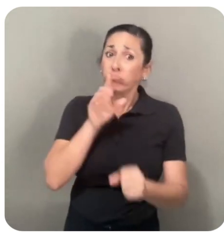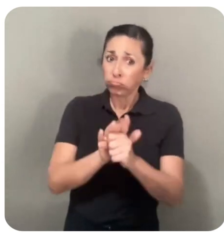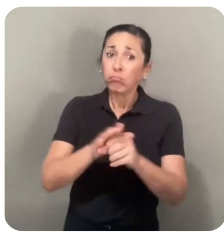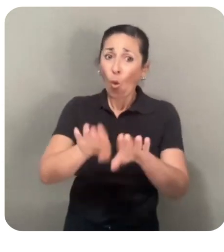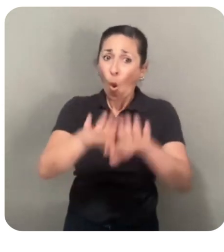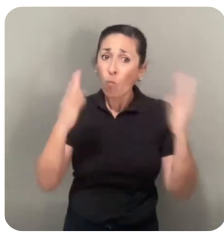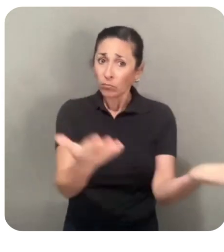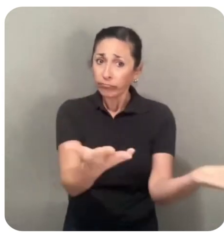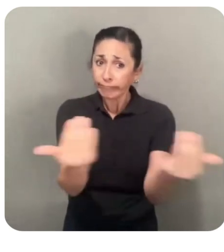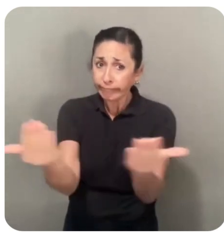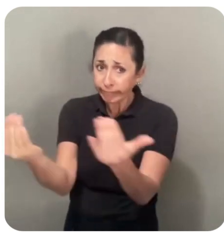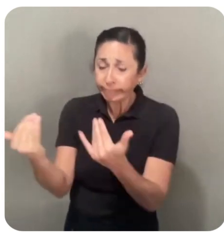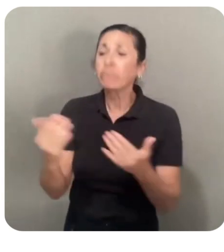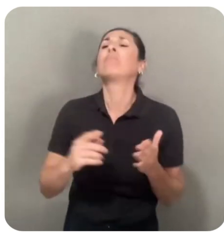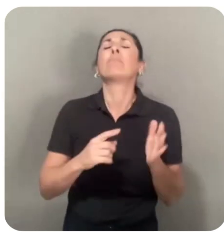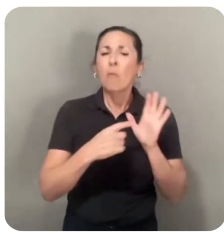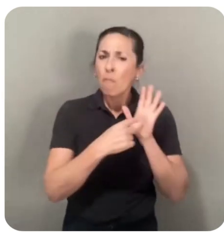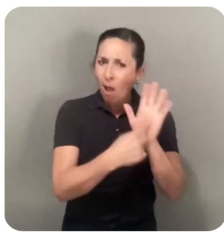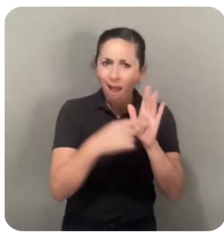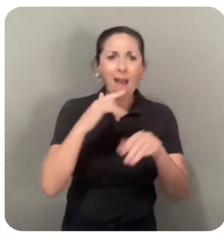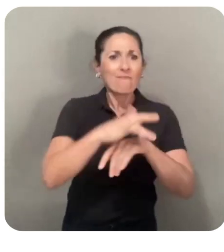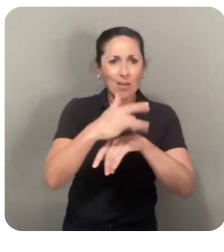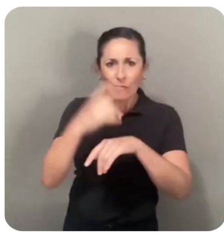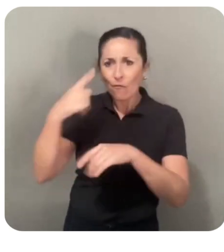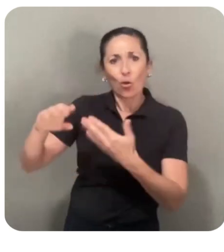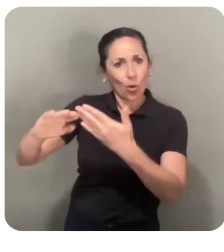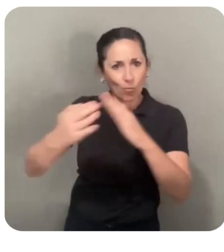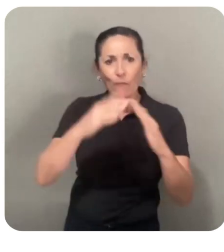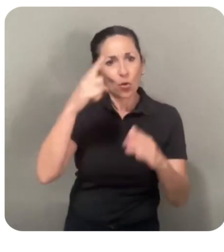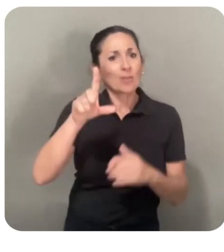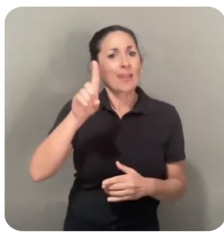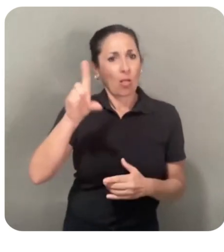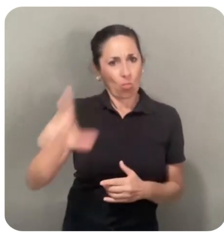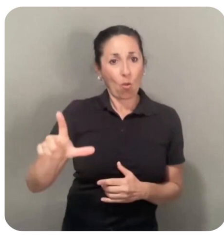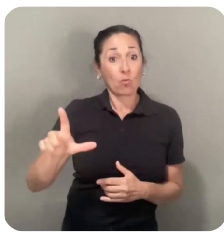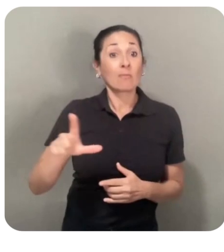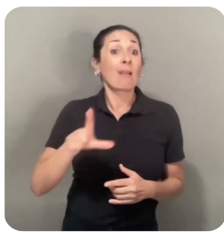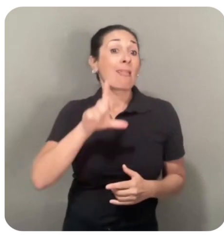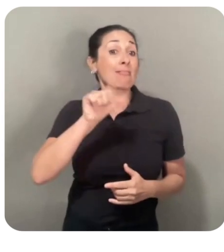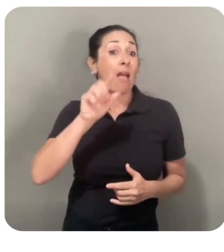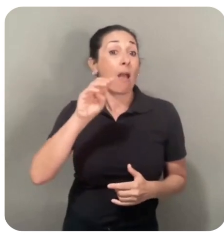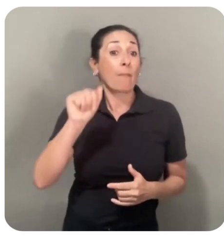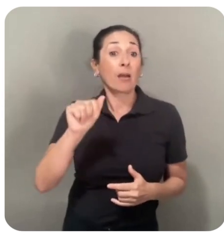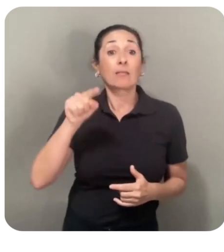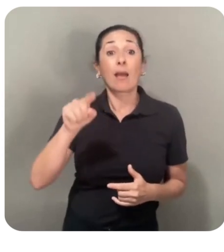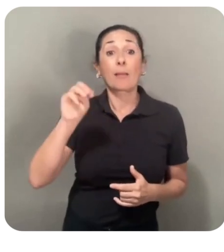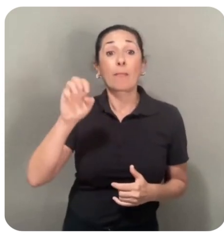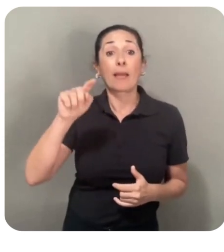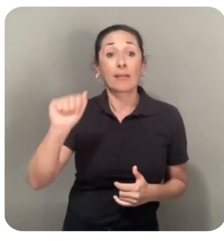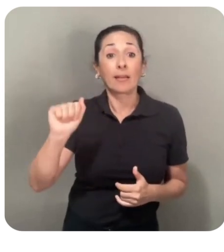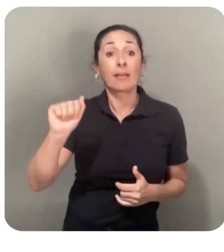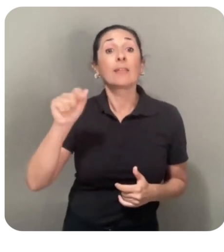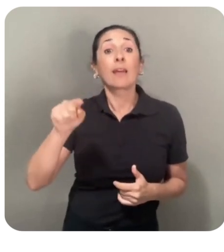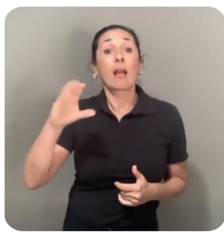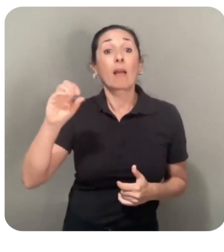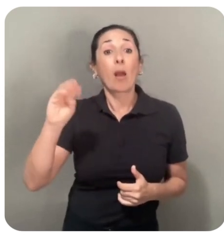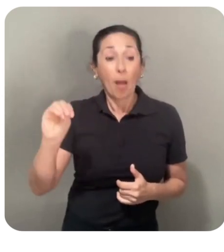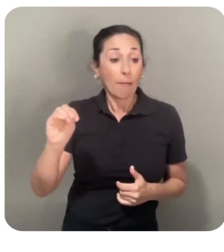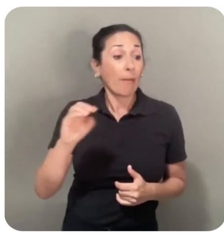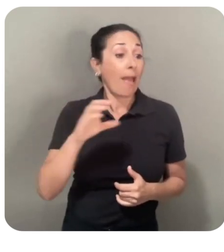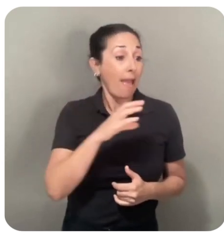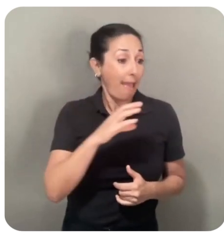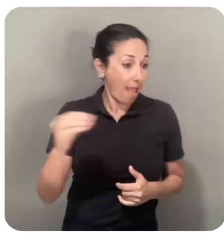source, we've made these models available to the community for download at llama.meta.com and on Hugging Face.